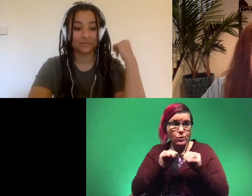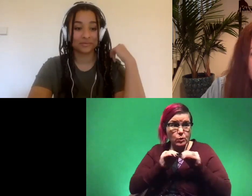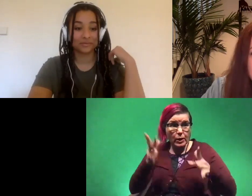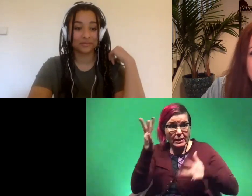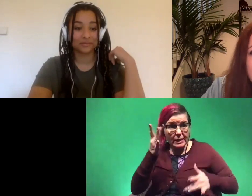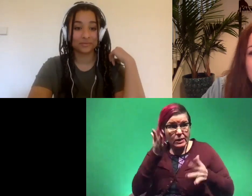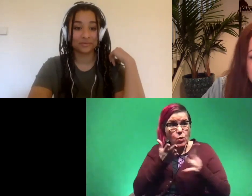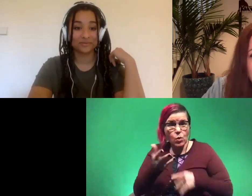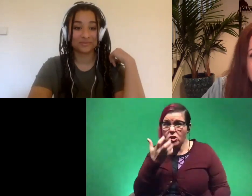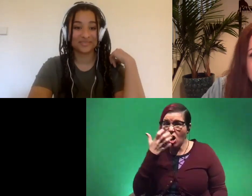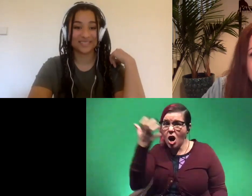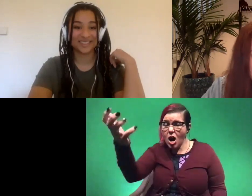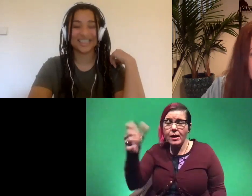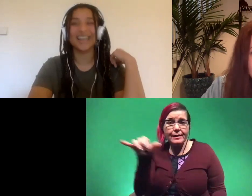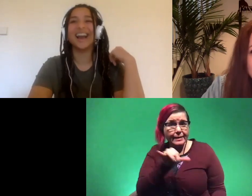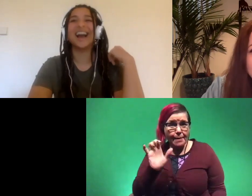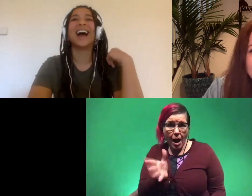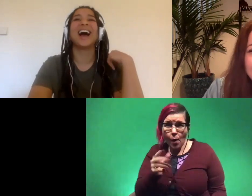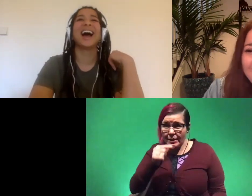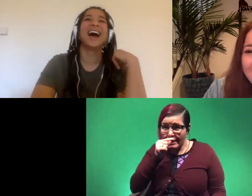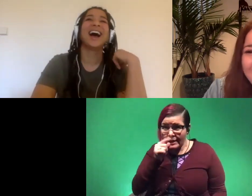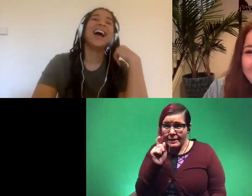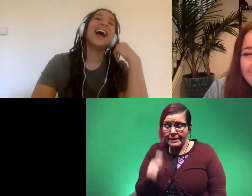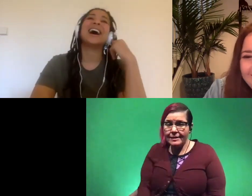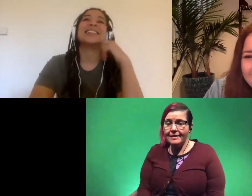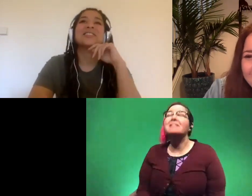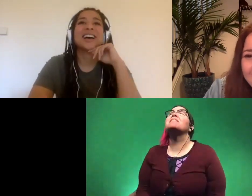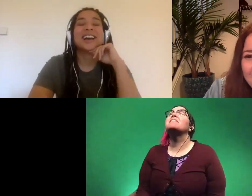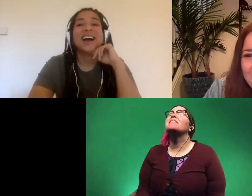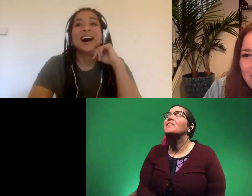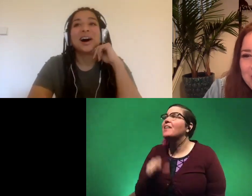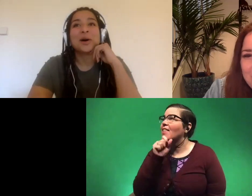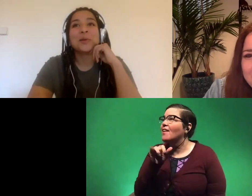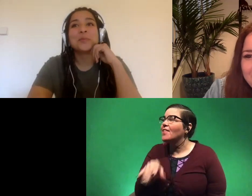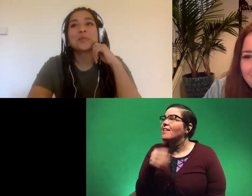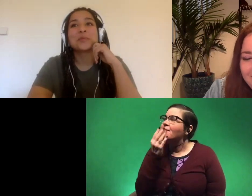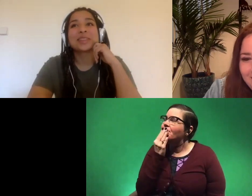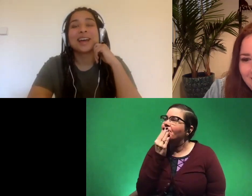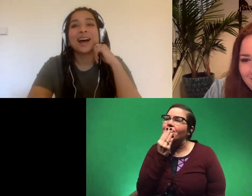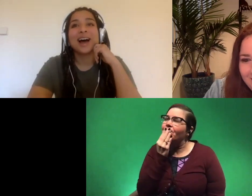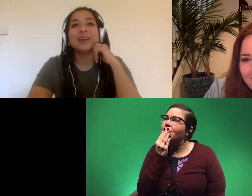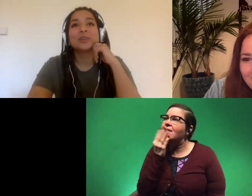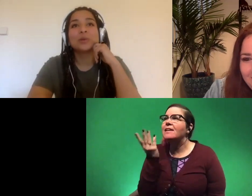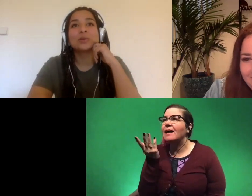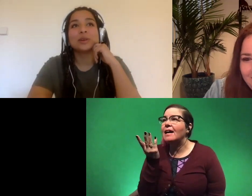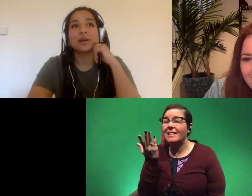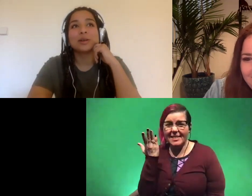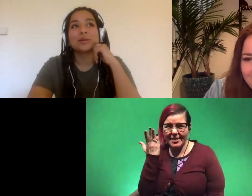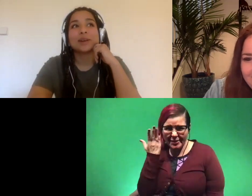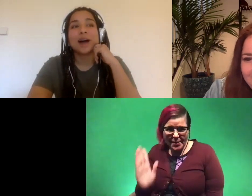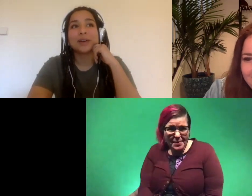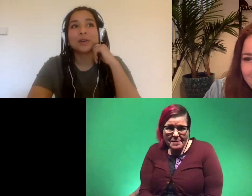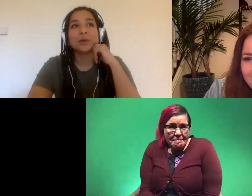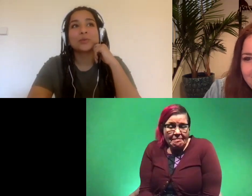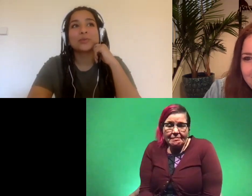their roars like we spread them through sneezes i love that i love um i don't know